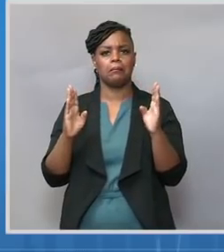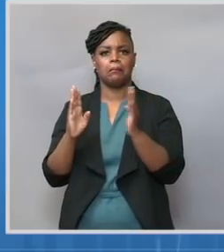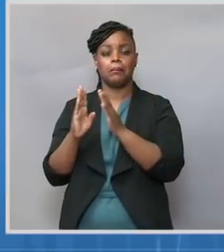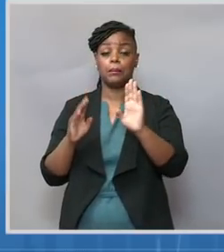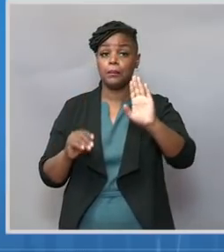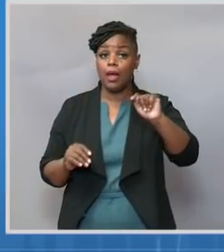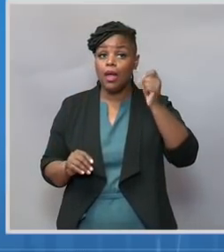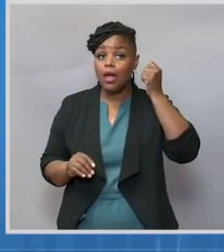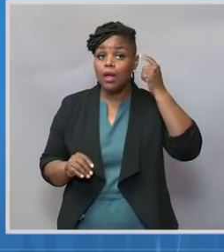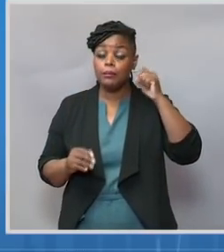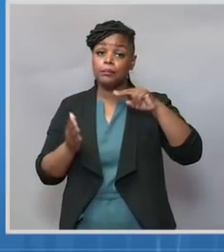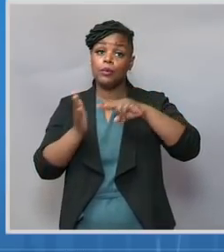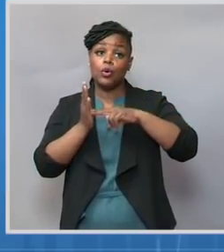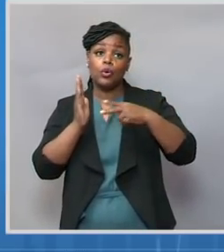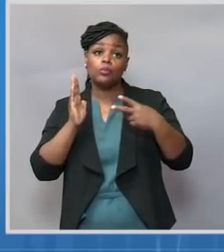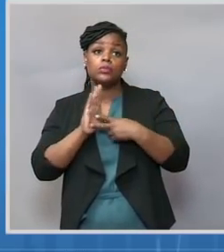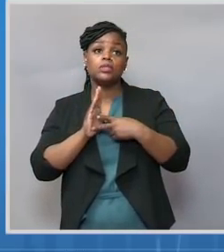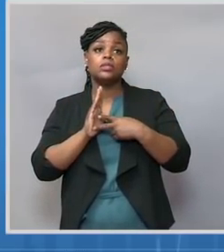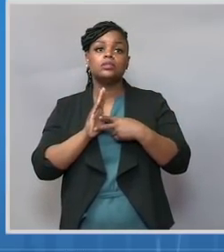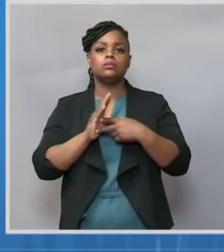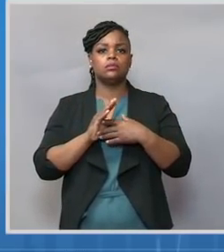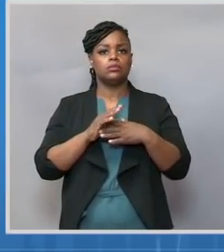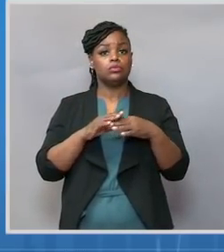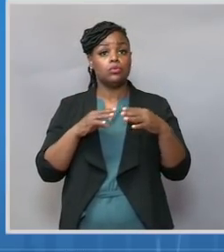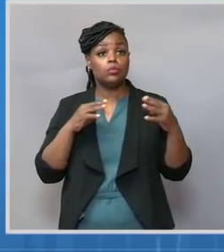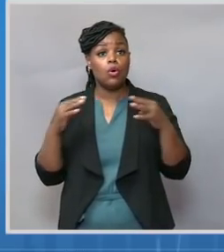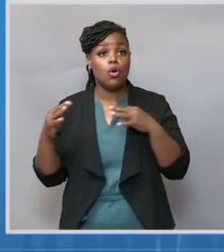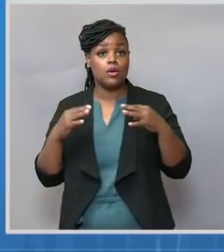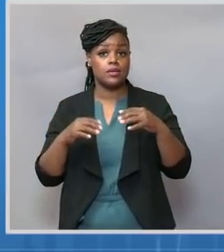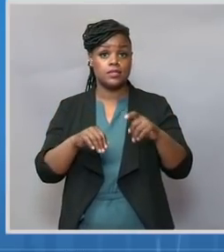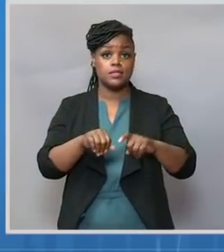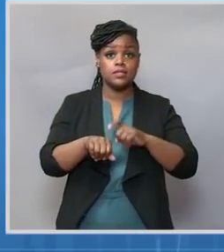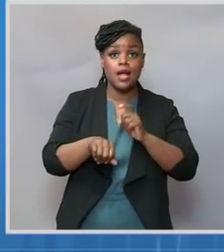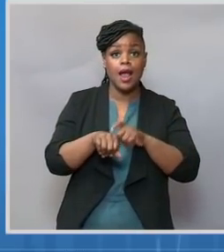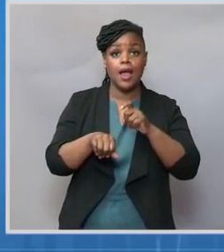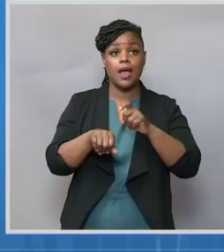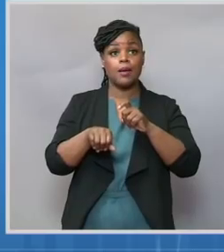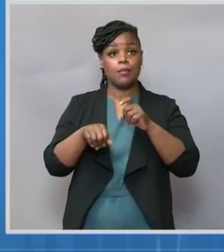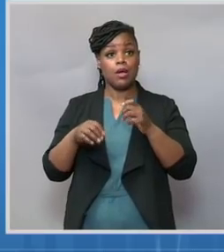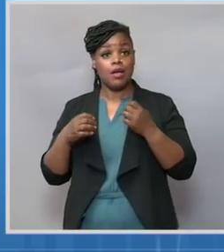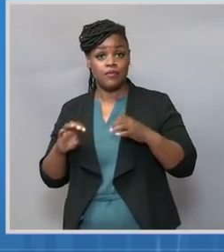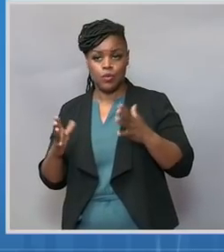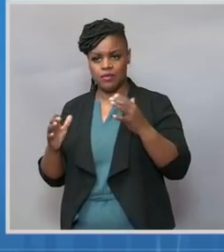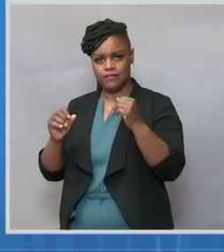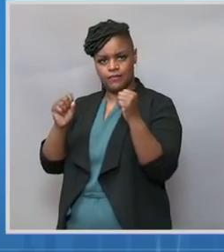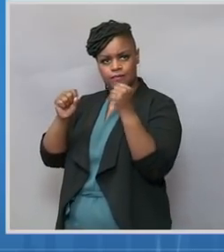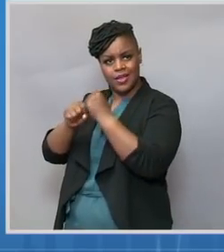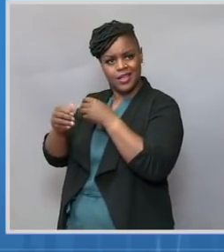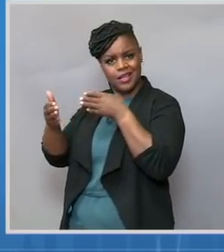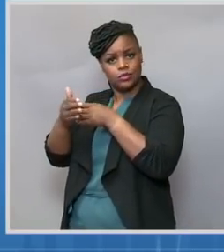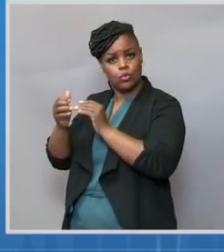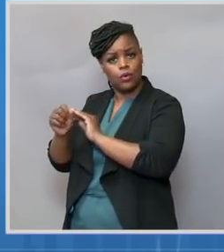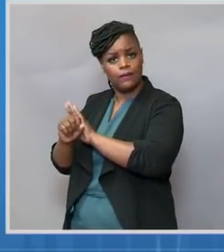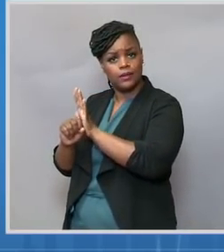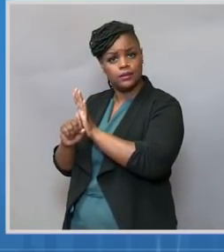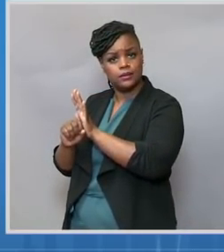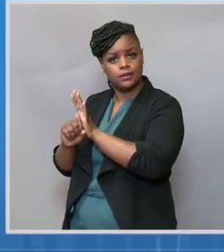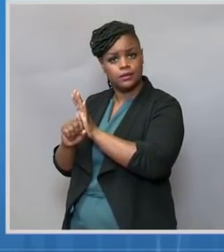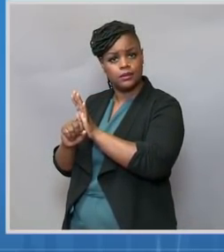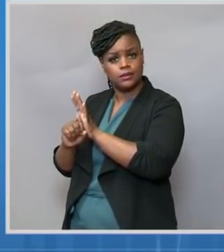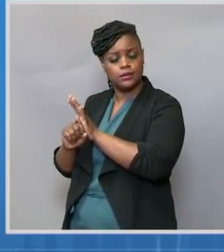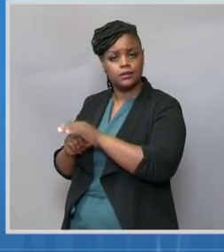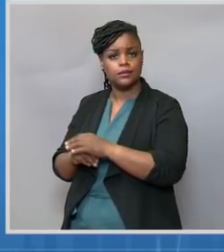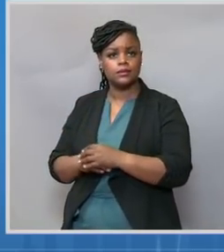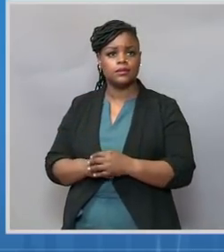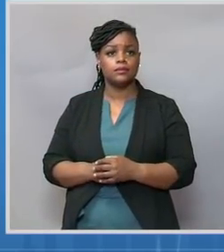wartime effort. So where do we go from here? The next phase of our